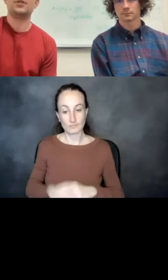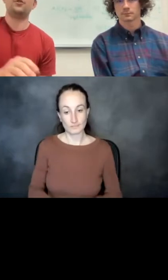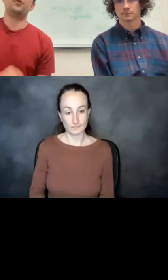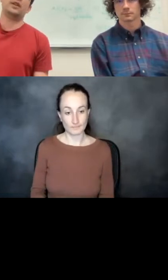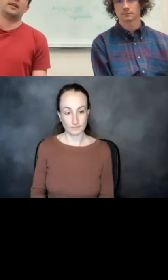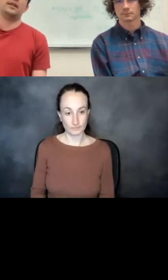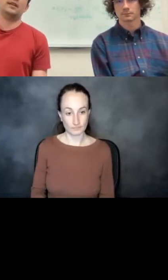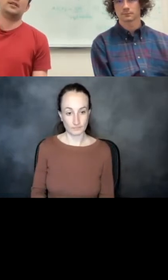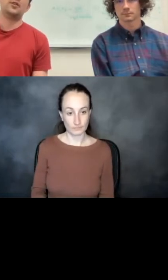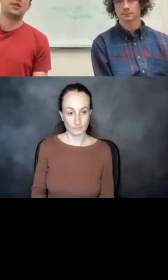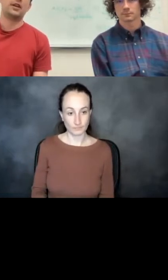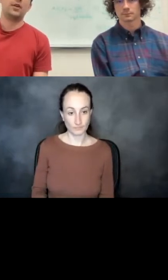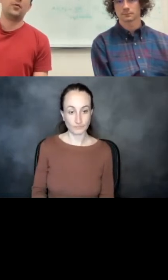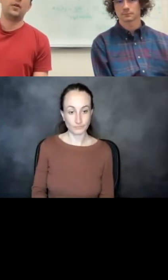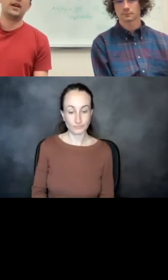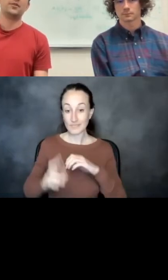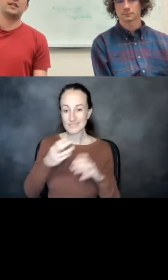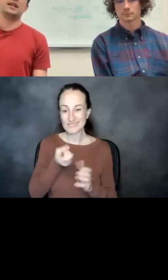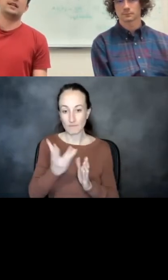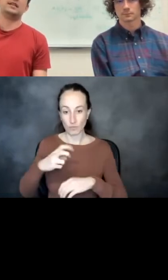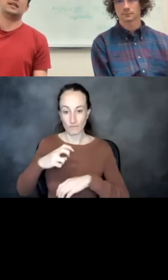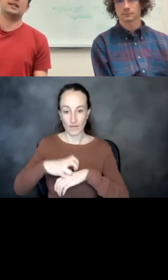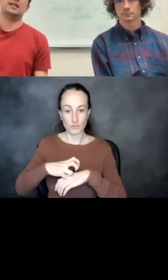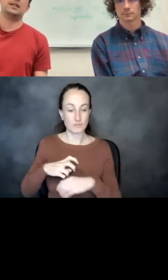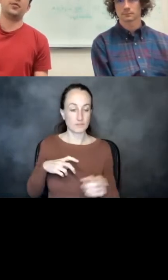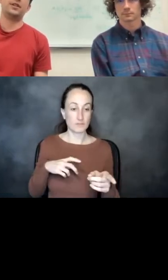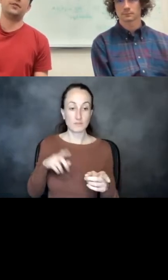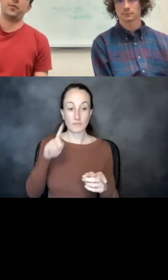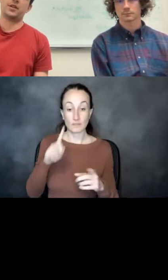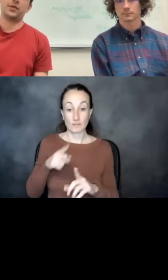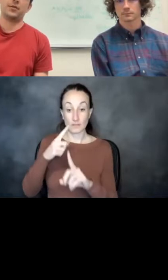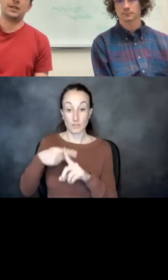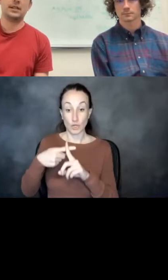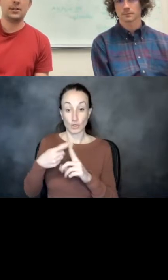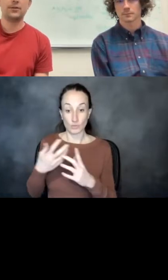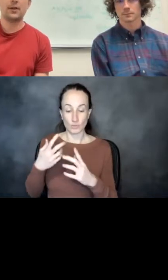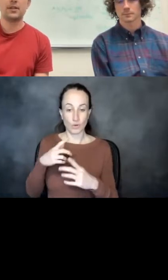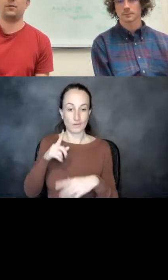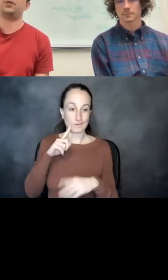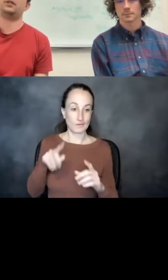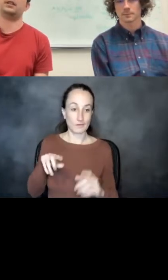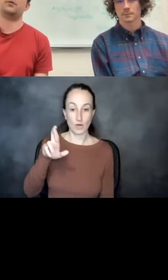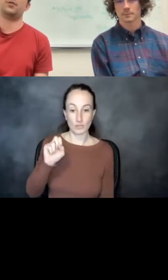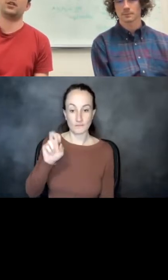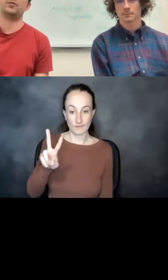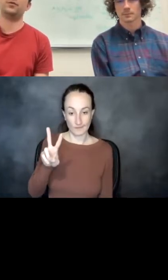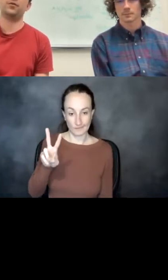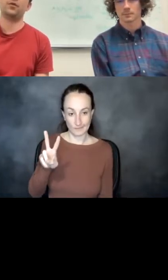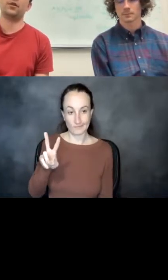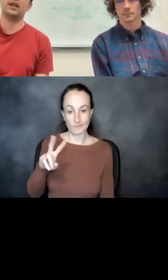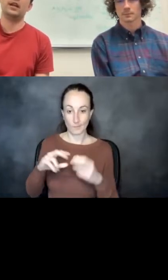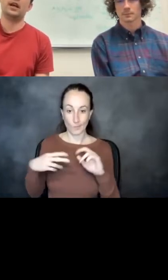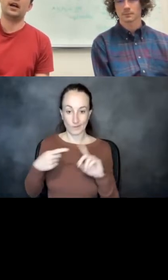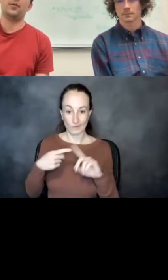So the target that we went after in this case is a protein from respiratory syncytial virus, which is responsible